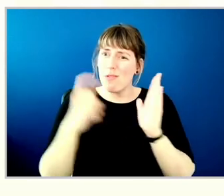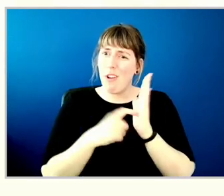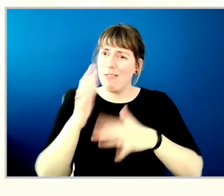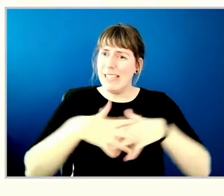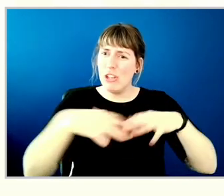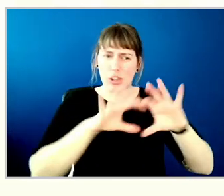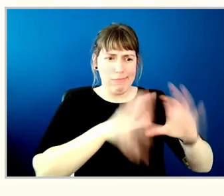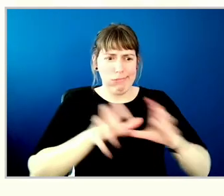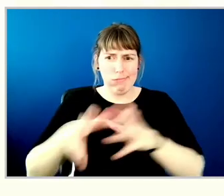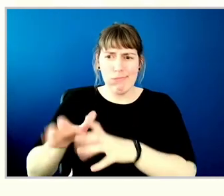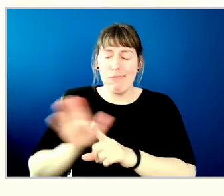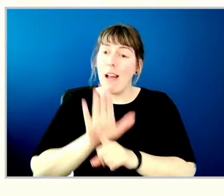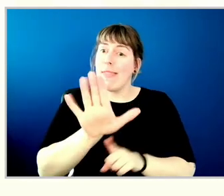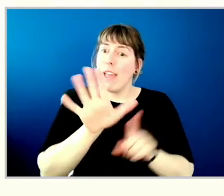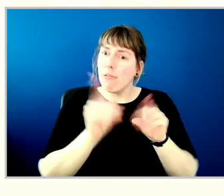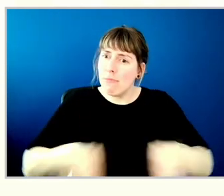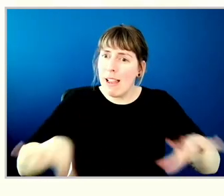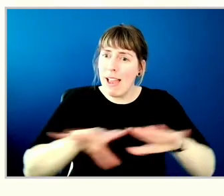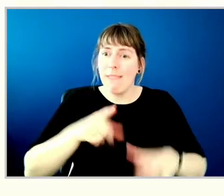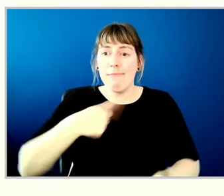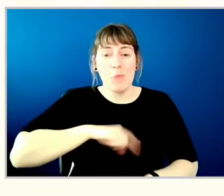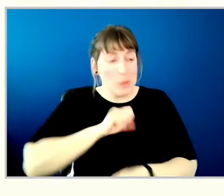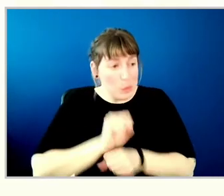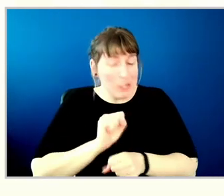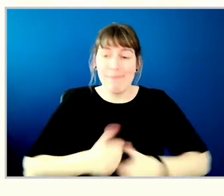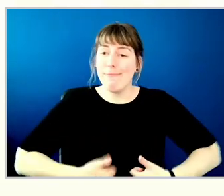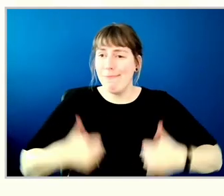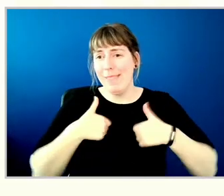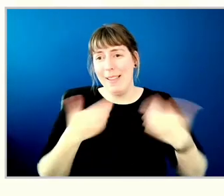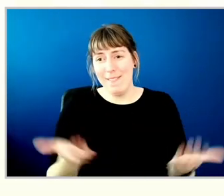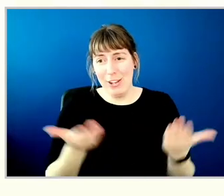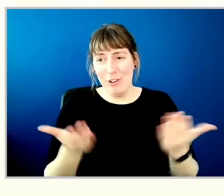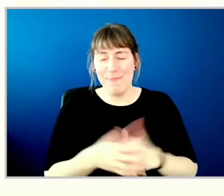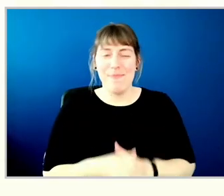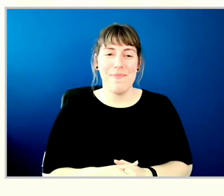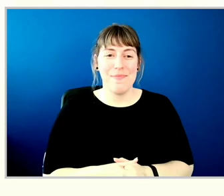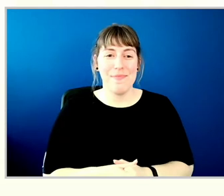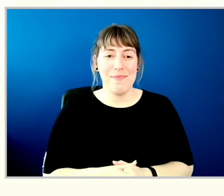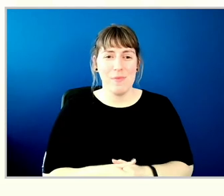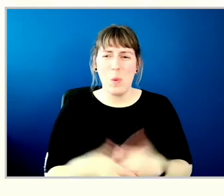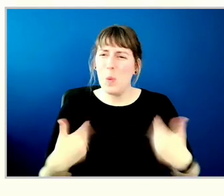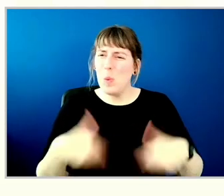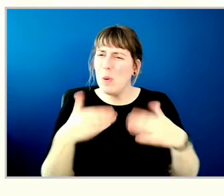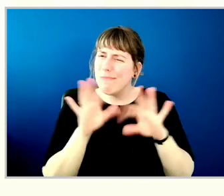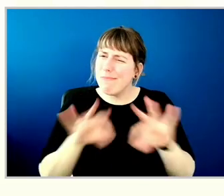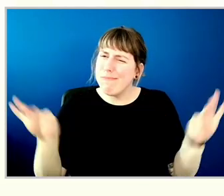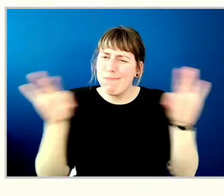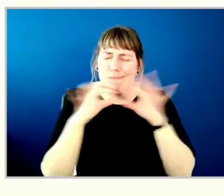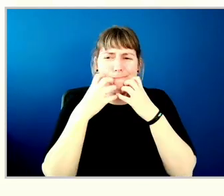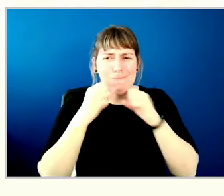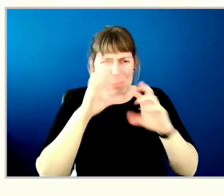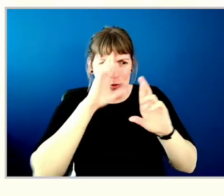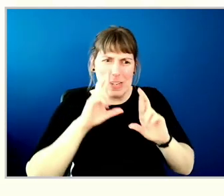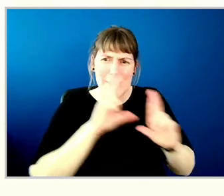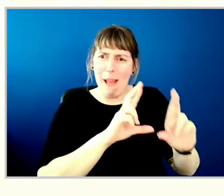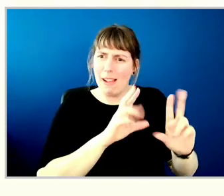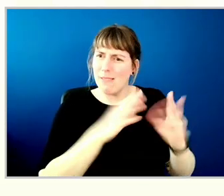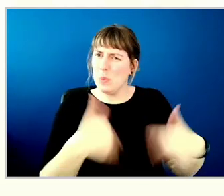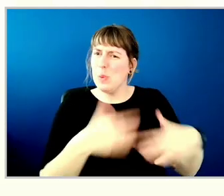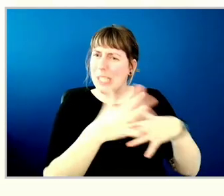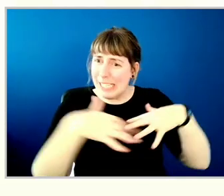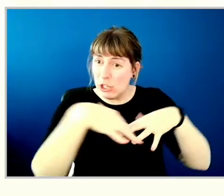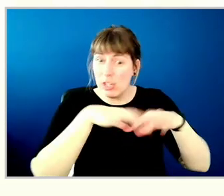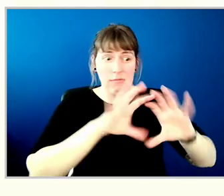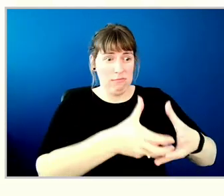on whose traditional territories we live and work. It's a critical sign of respect that recognizes their presence both in the